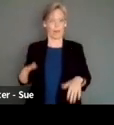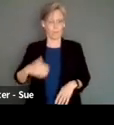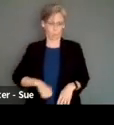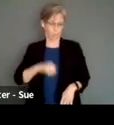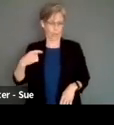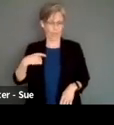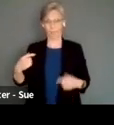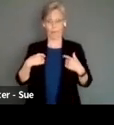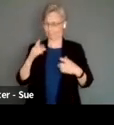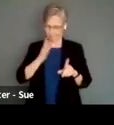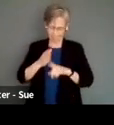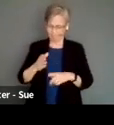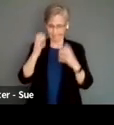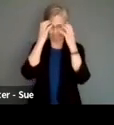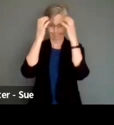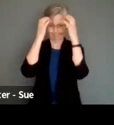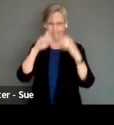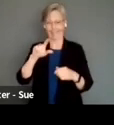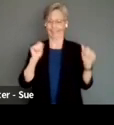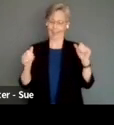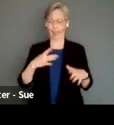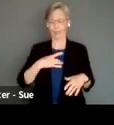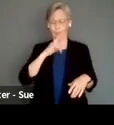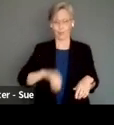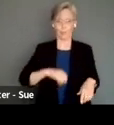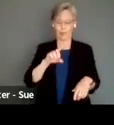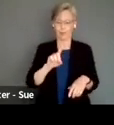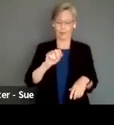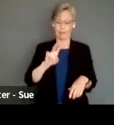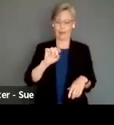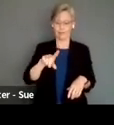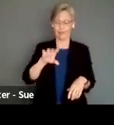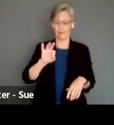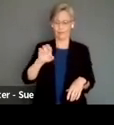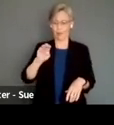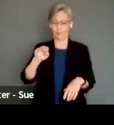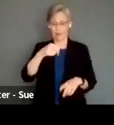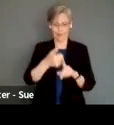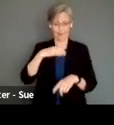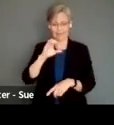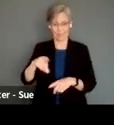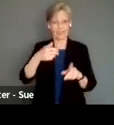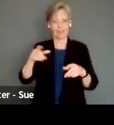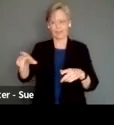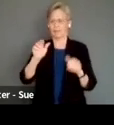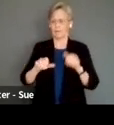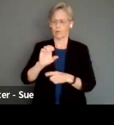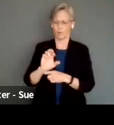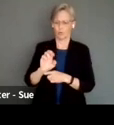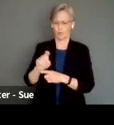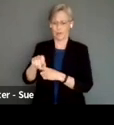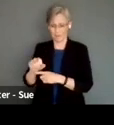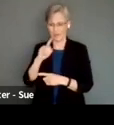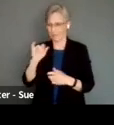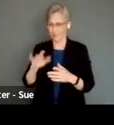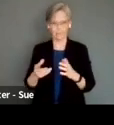theatre geek to the core. And I'm really proud that David Freeman and our playwright with cerebral palsy, and his show Creeps, was an integral aspect of the